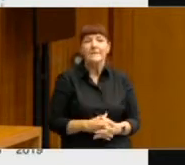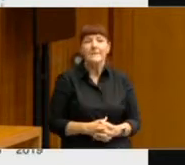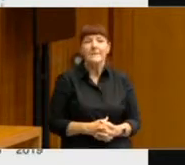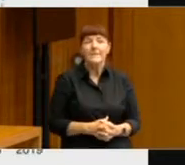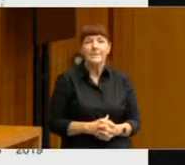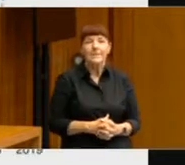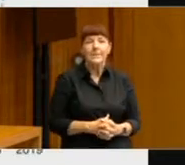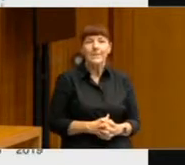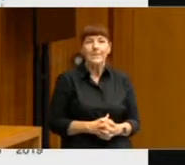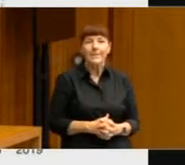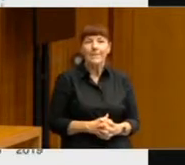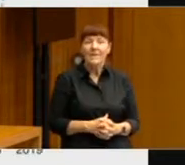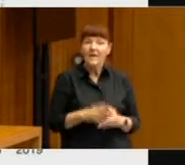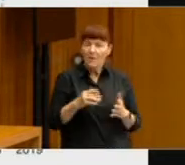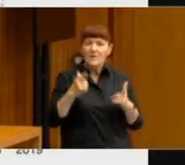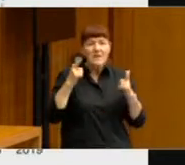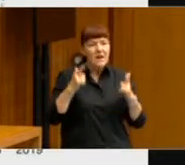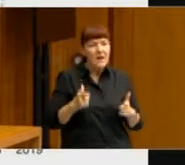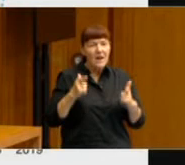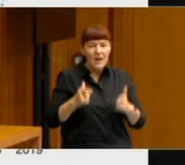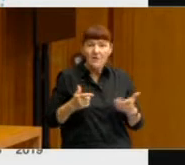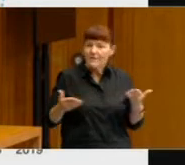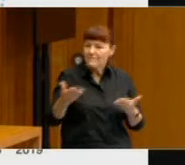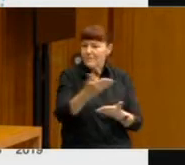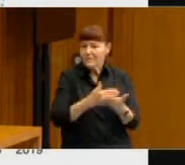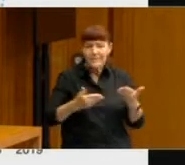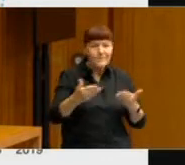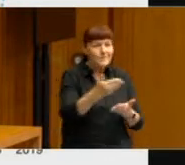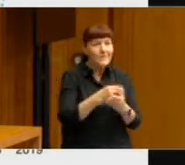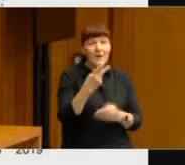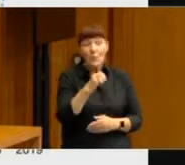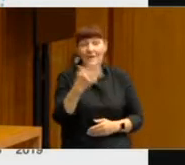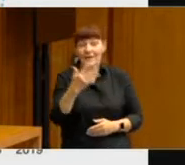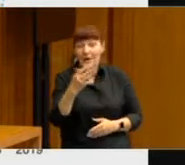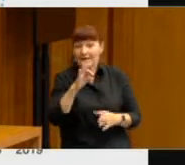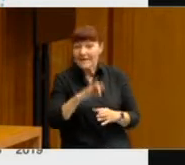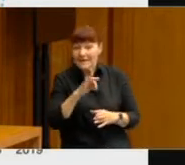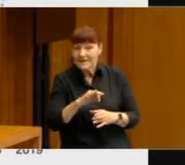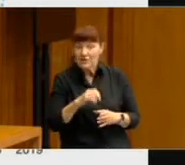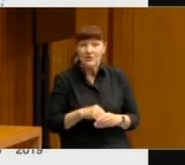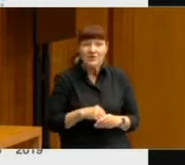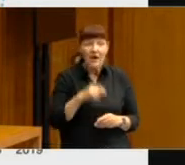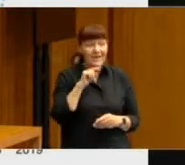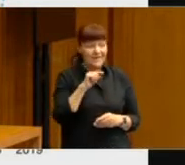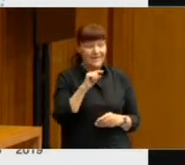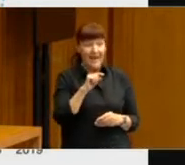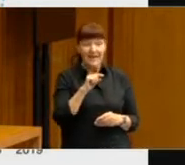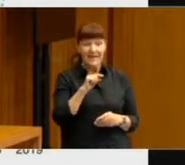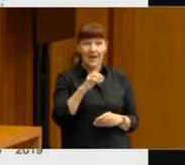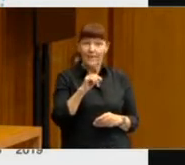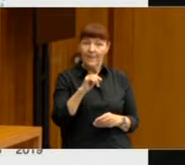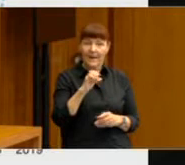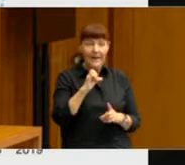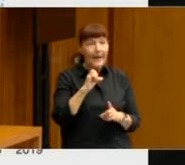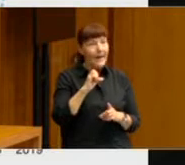There was a lot of discussion around the 2019 election about 2019 being a climate